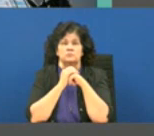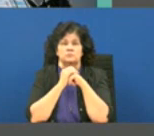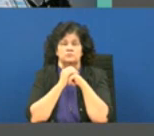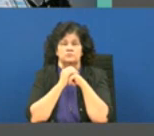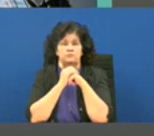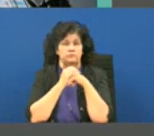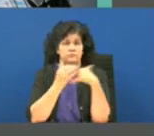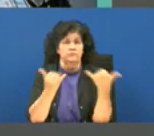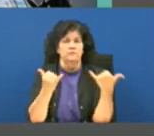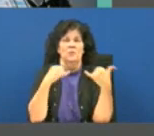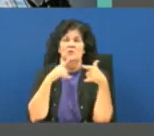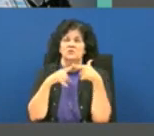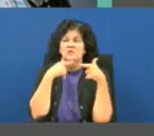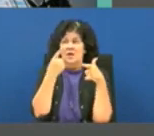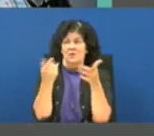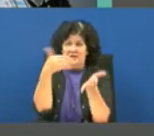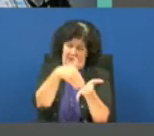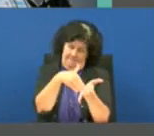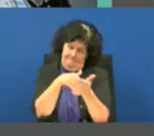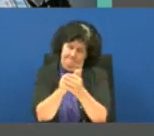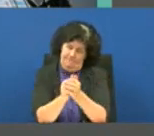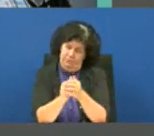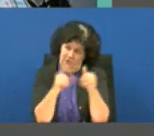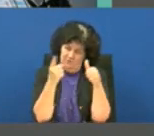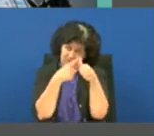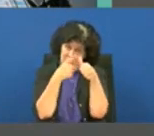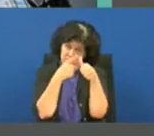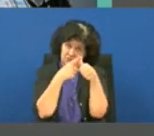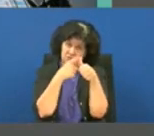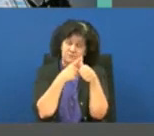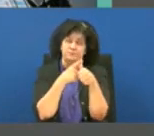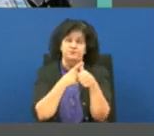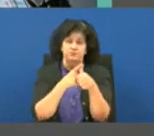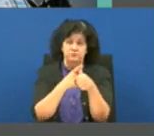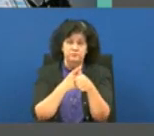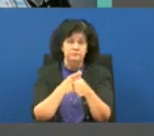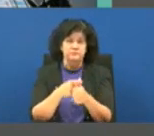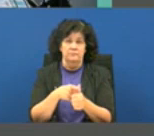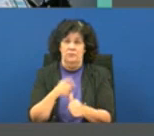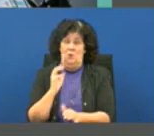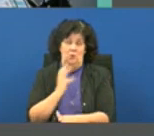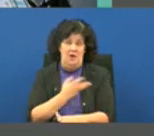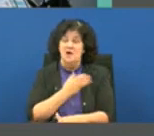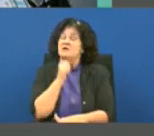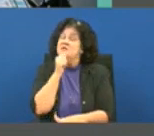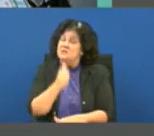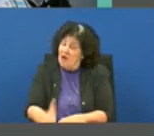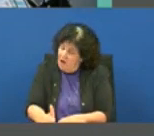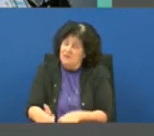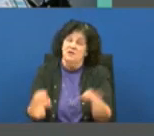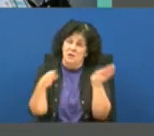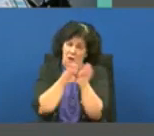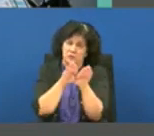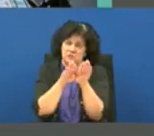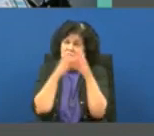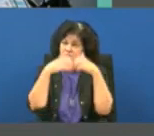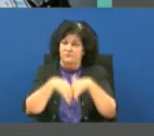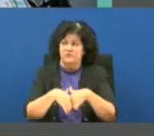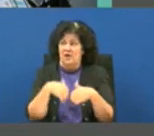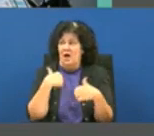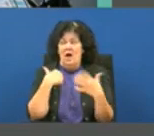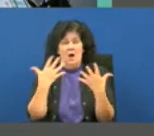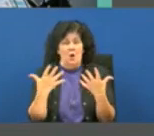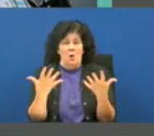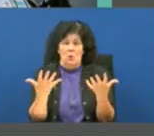so i want to reiterate some things number one the facility again is not closing i do not know how to stress that